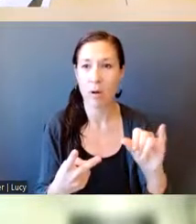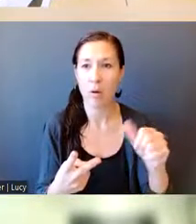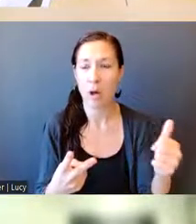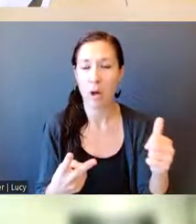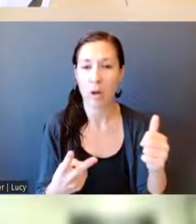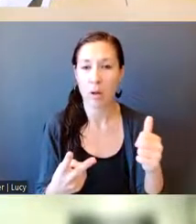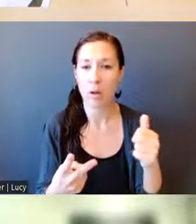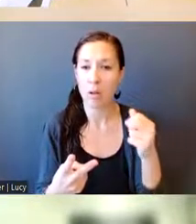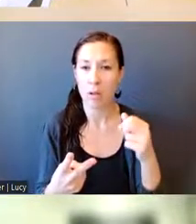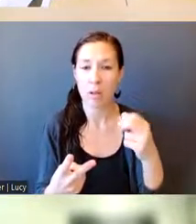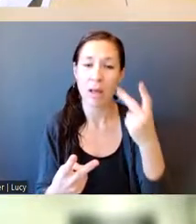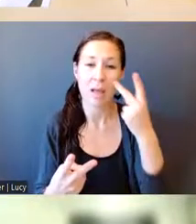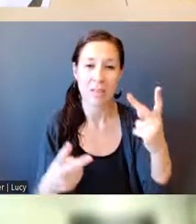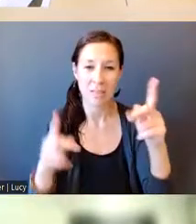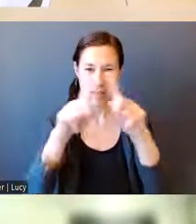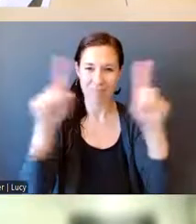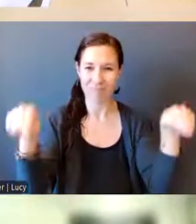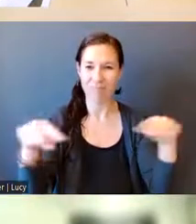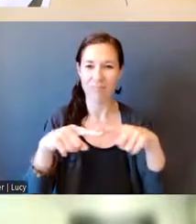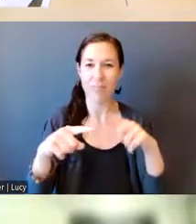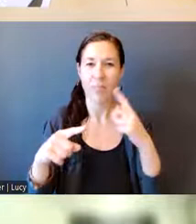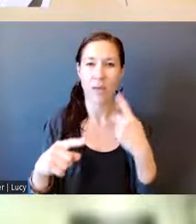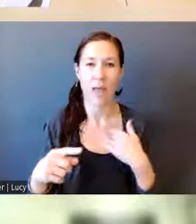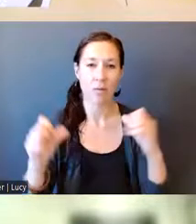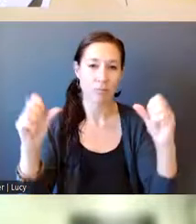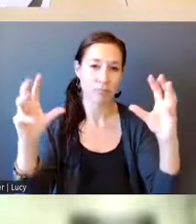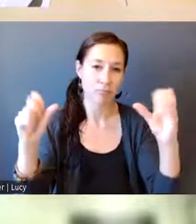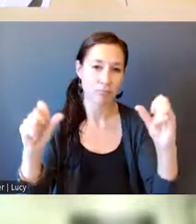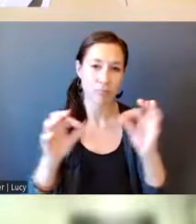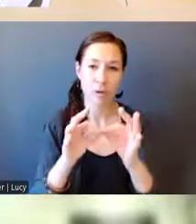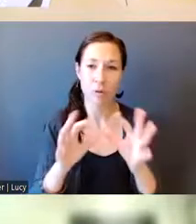ASL interpretation.